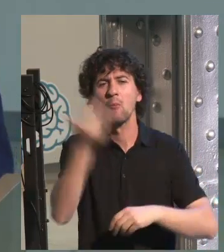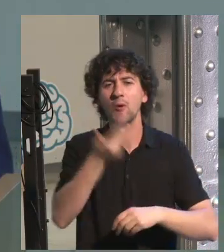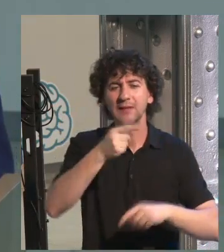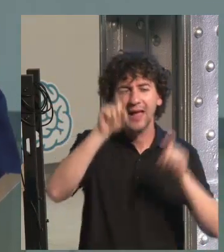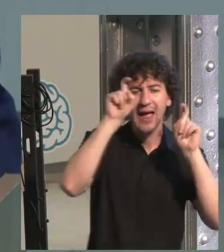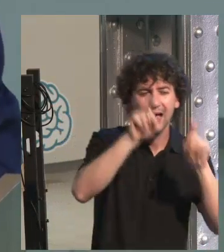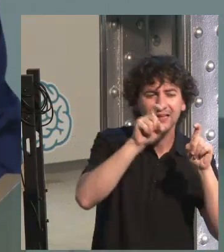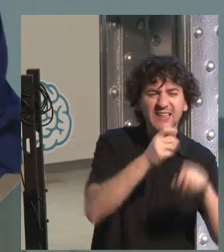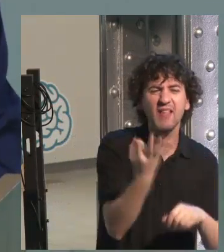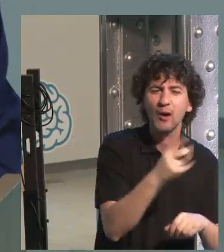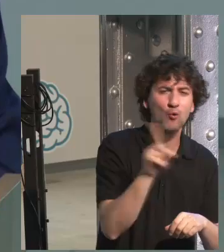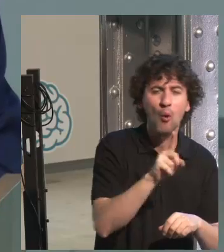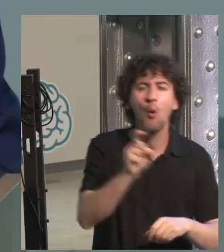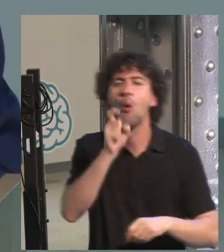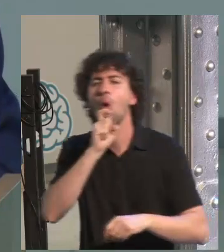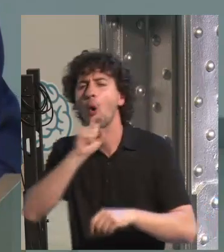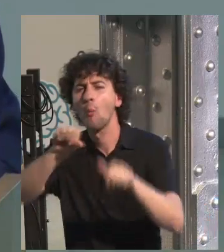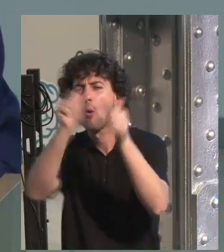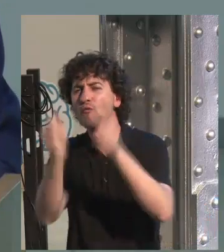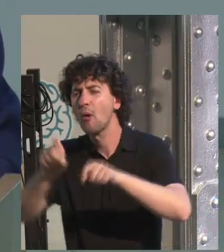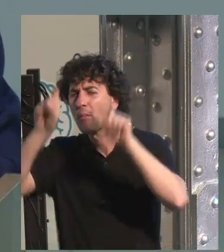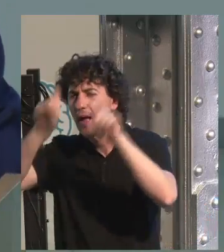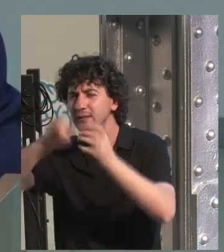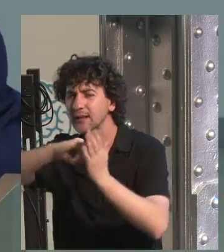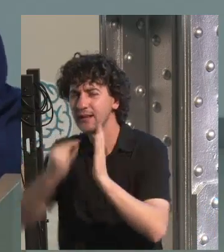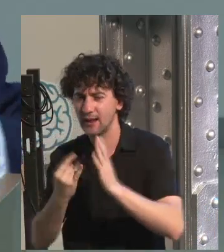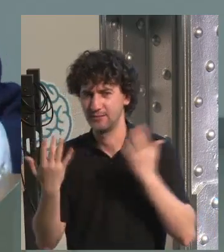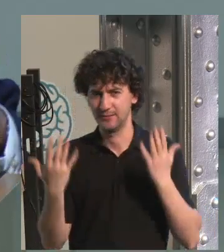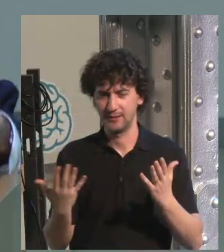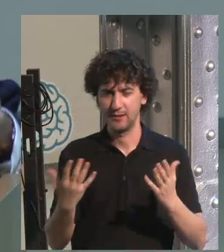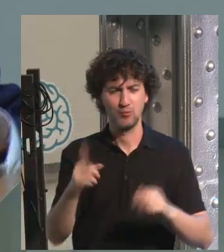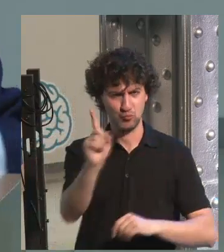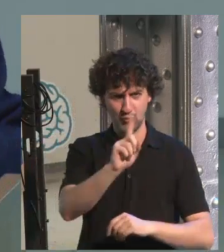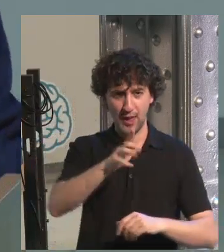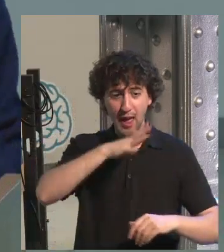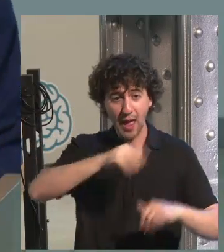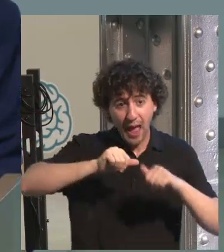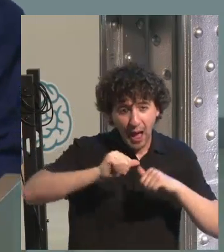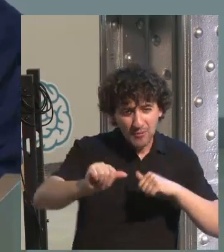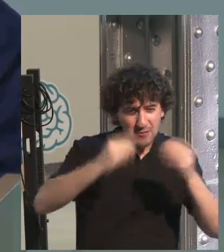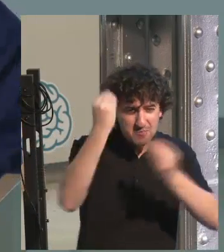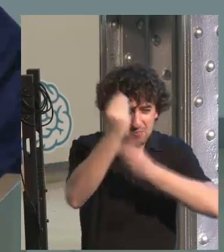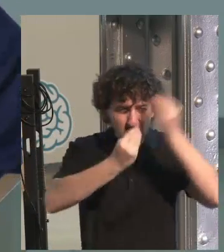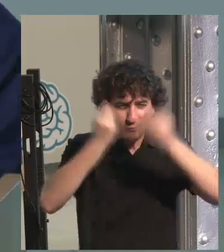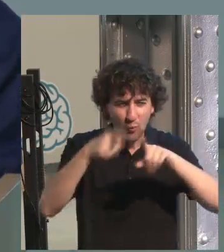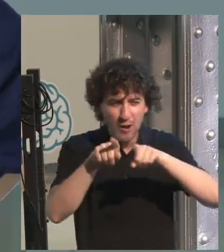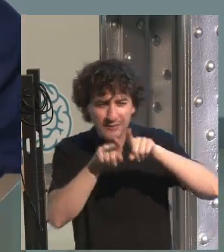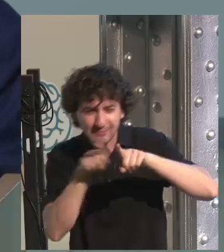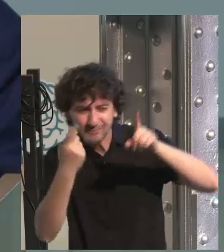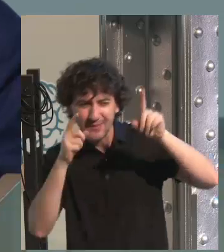so far, it's not only about what you teach, it's how you teach it. It's that